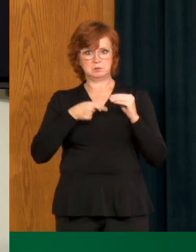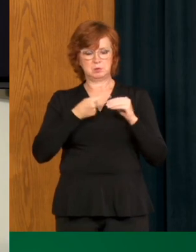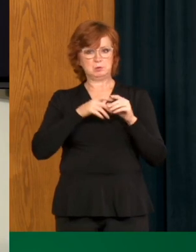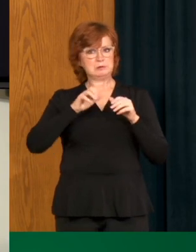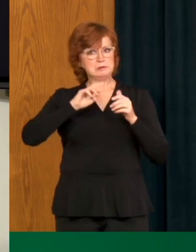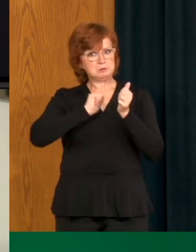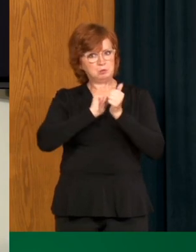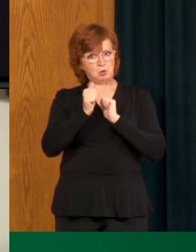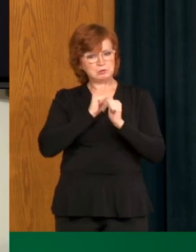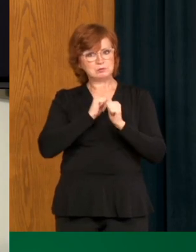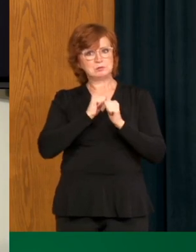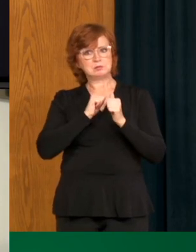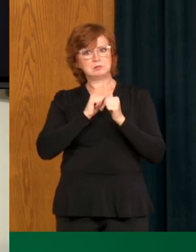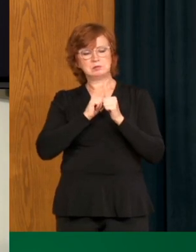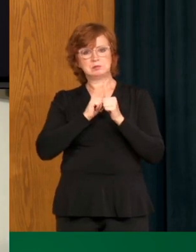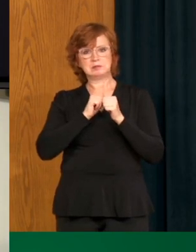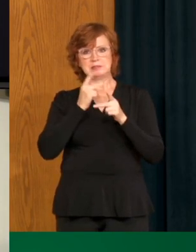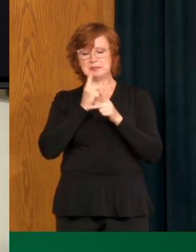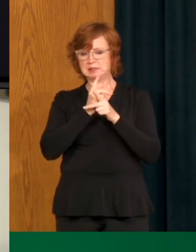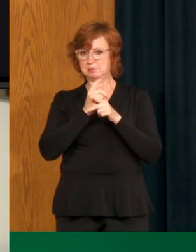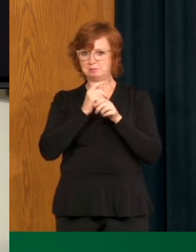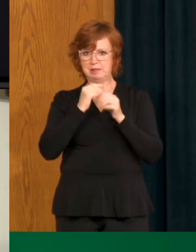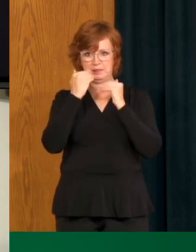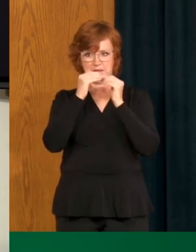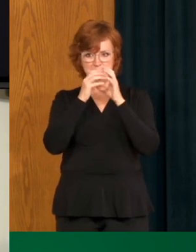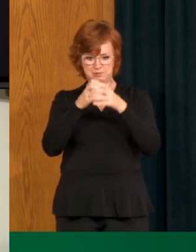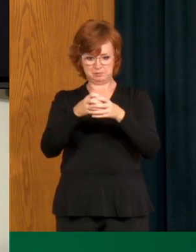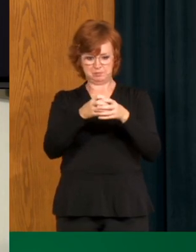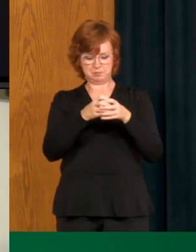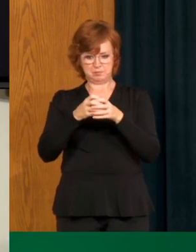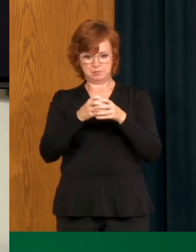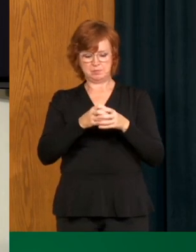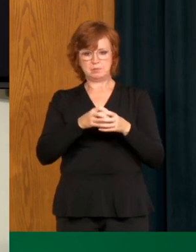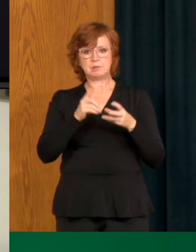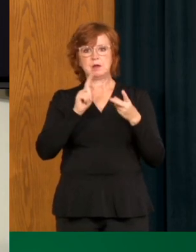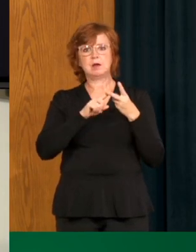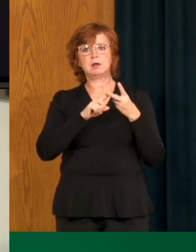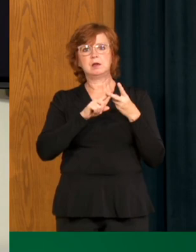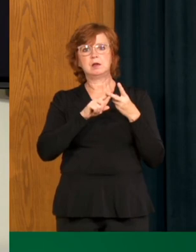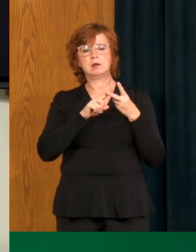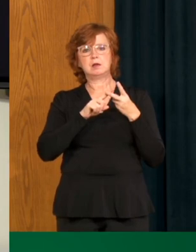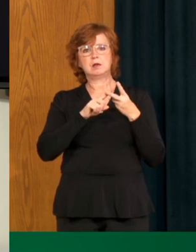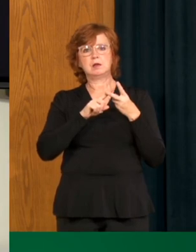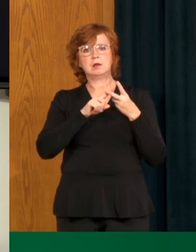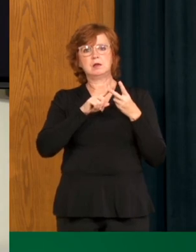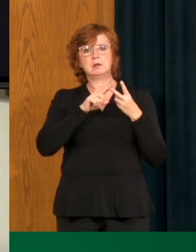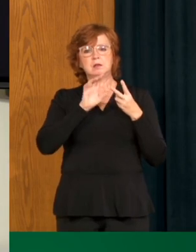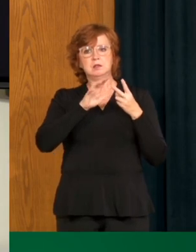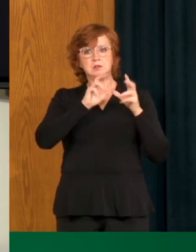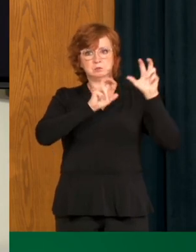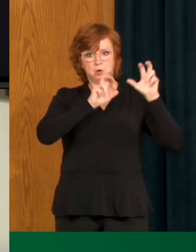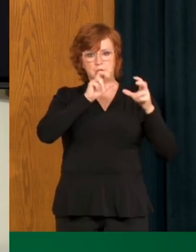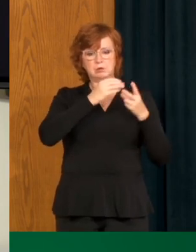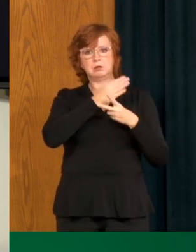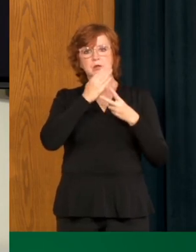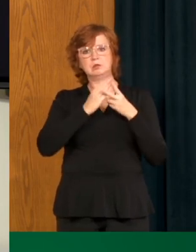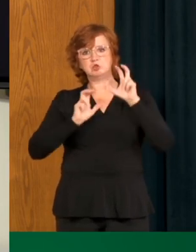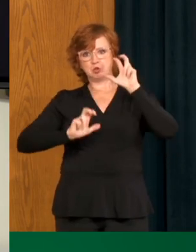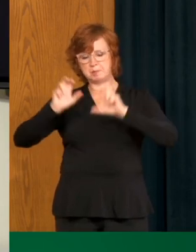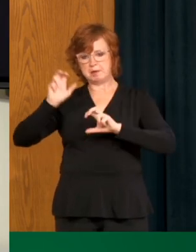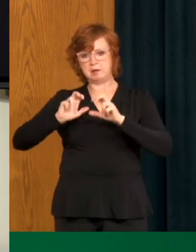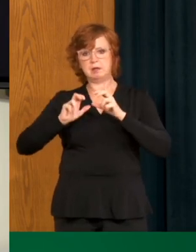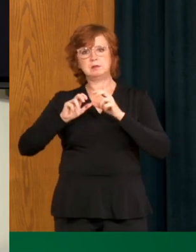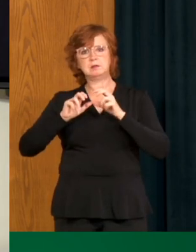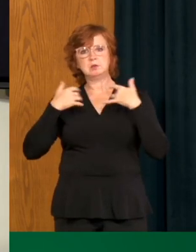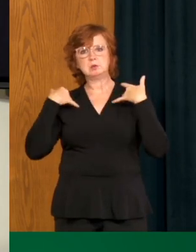and why it's so important to play in your own bubble. Because in March, we saw COVID jumping from one bounce field tournament to another. And it's exactly the